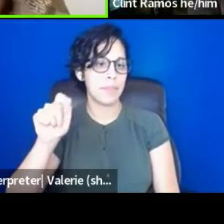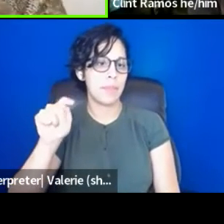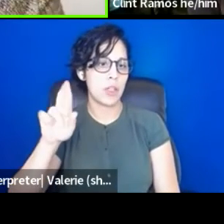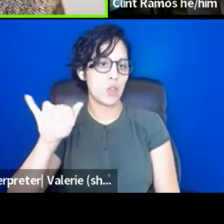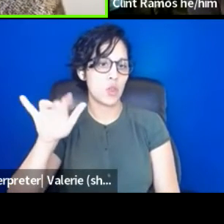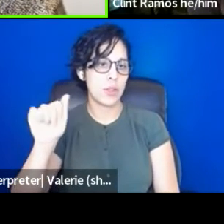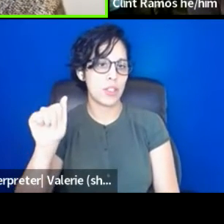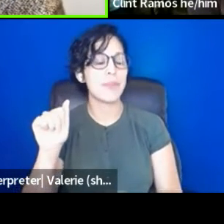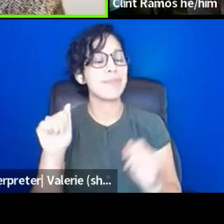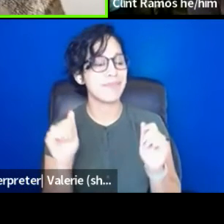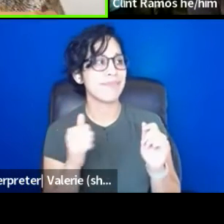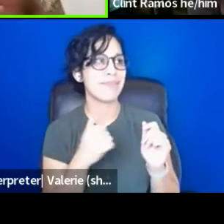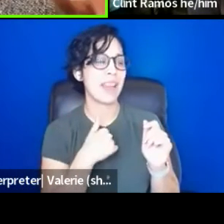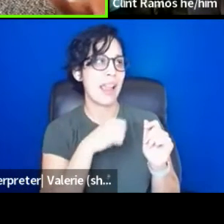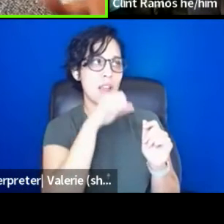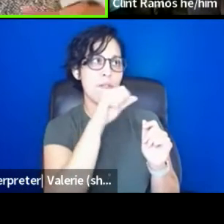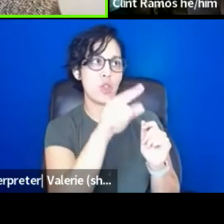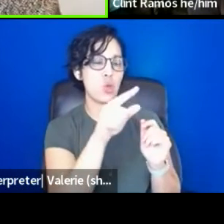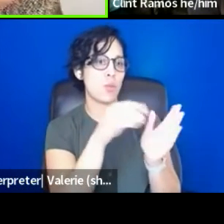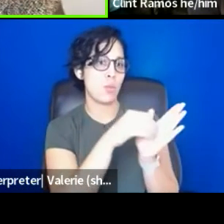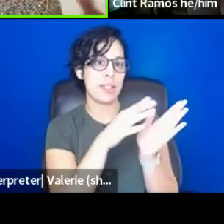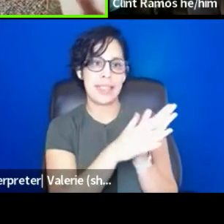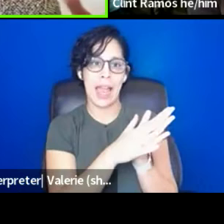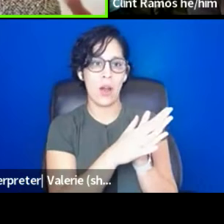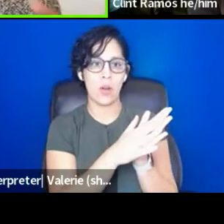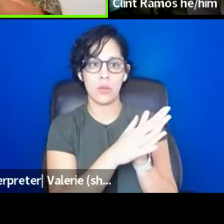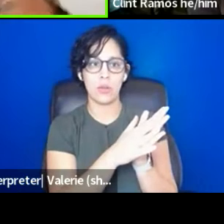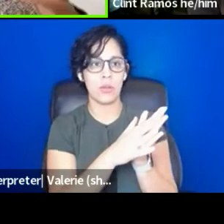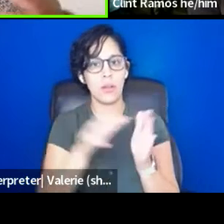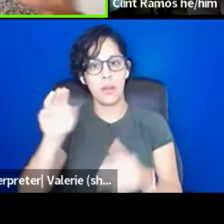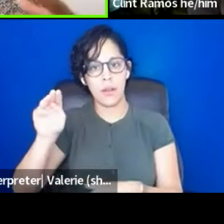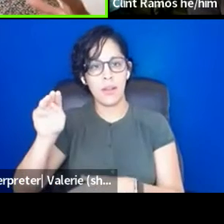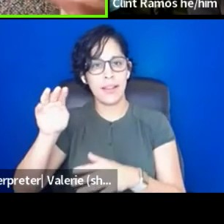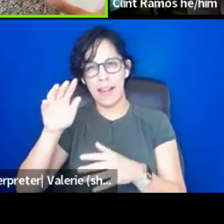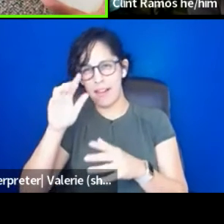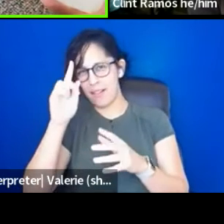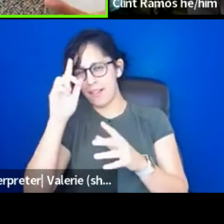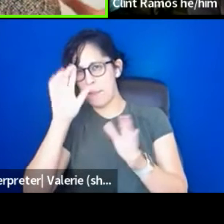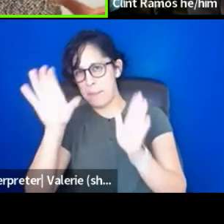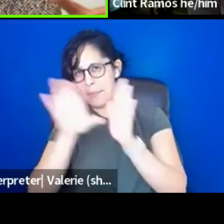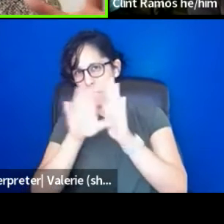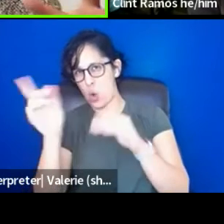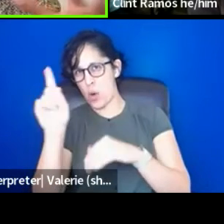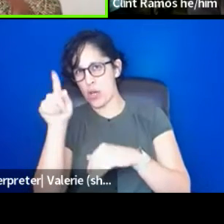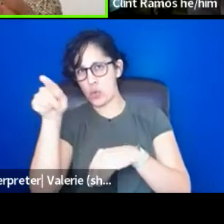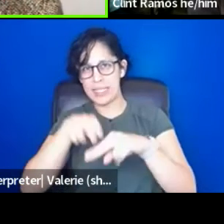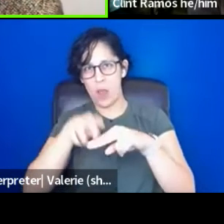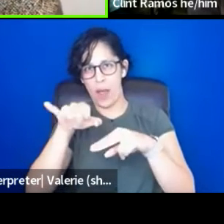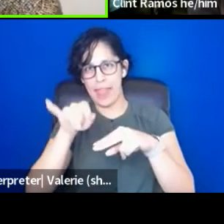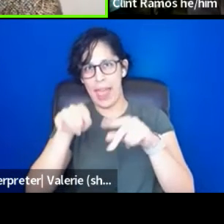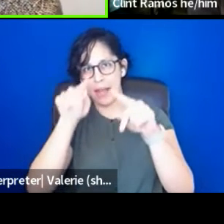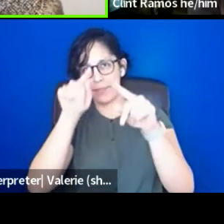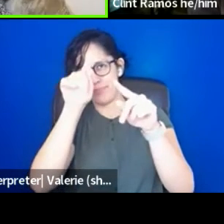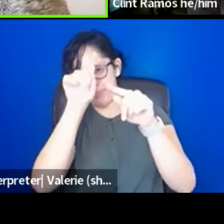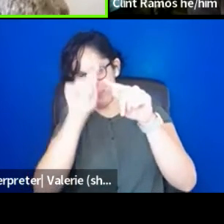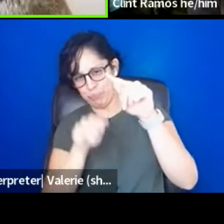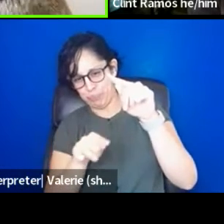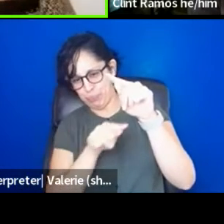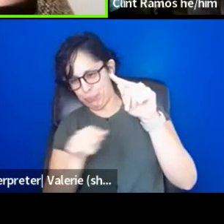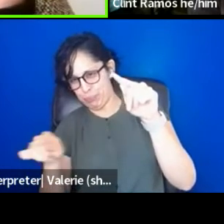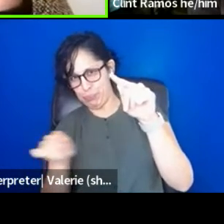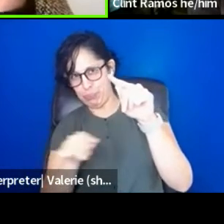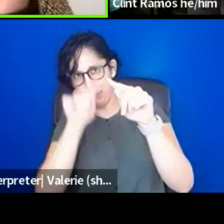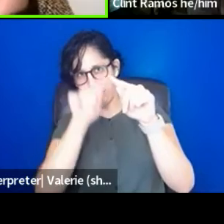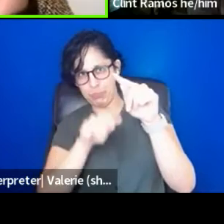A, I love that you put the matrix of like where you sit on the vertical and horizontal in terms of access and all that. And I think people now see me coming and they're like,